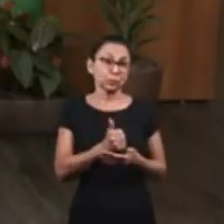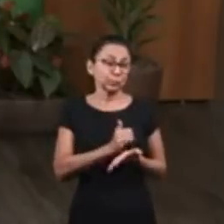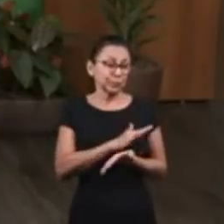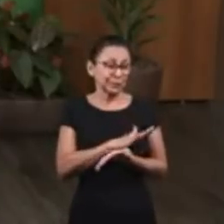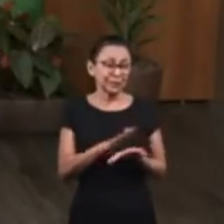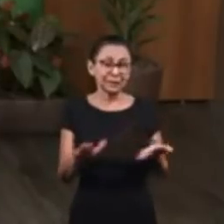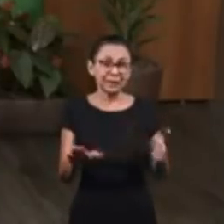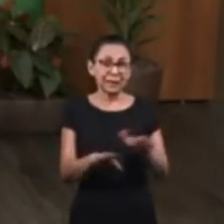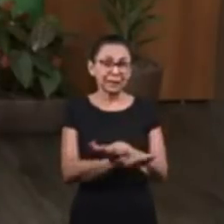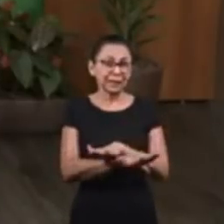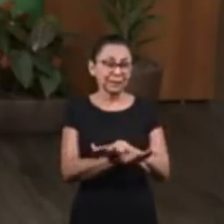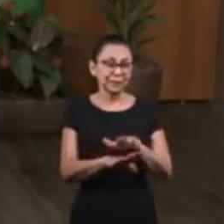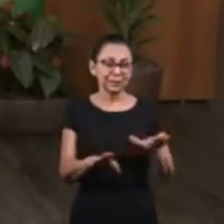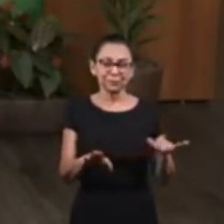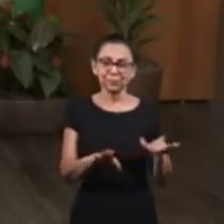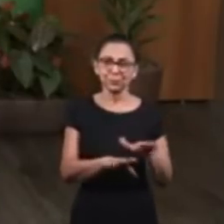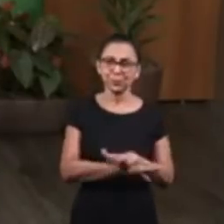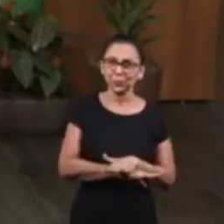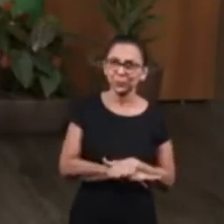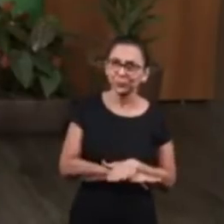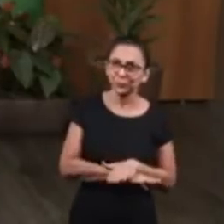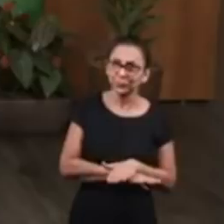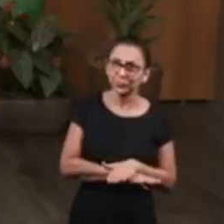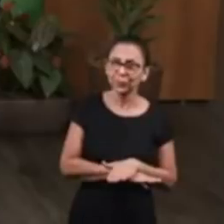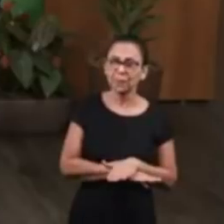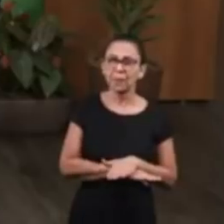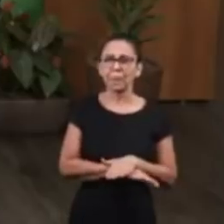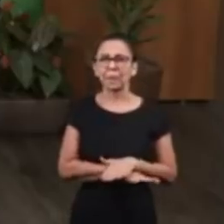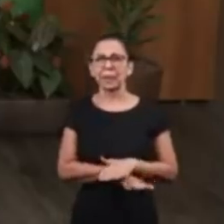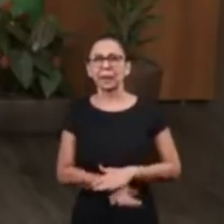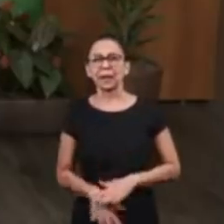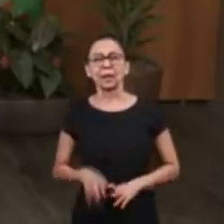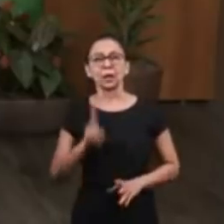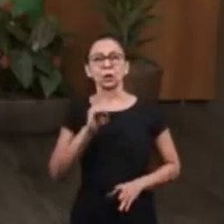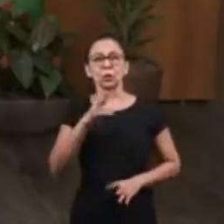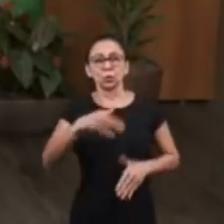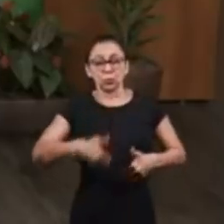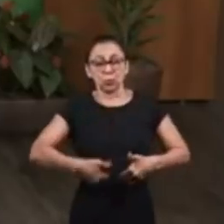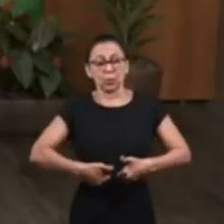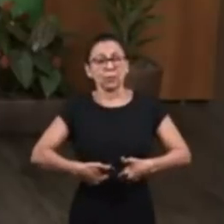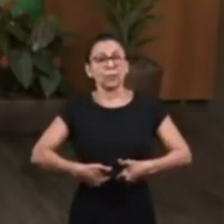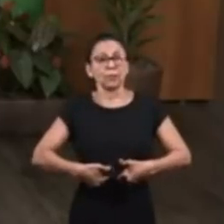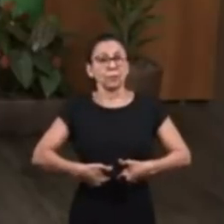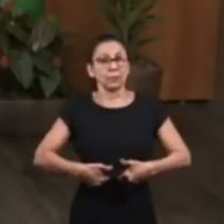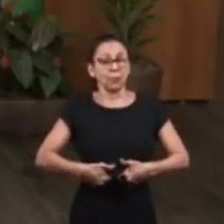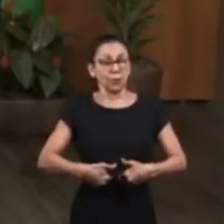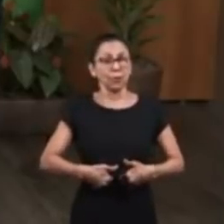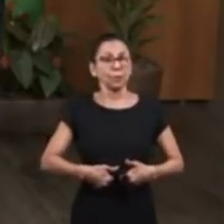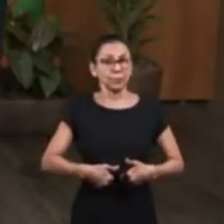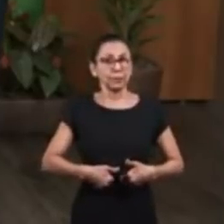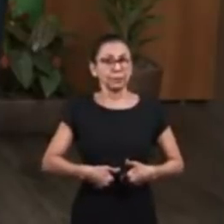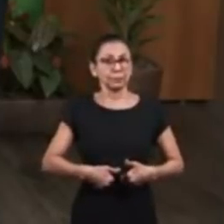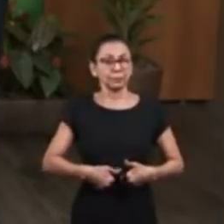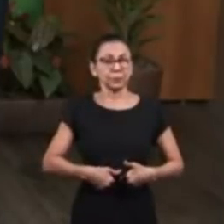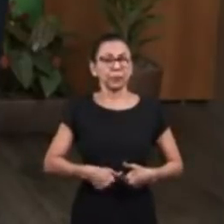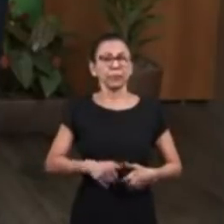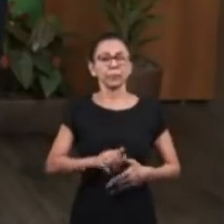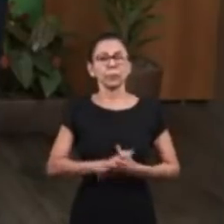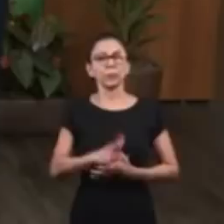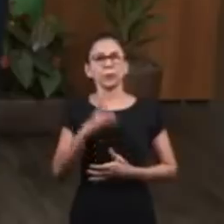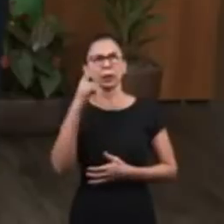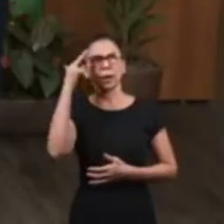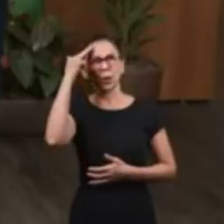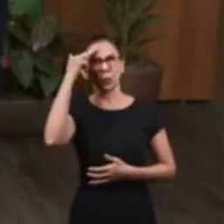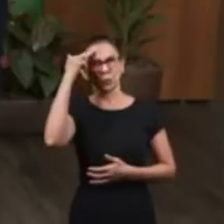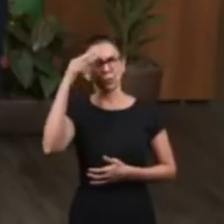and while there was still hunger over their land, as pointed out in Pharaoh's dreams that were interpreted